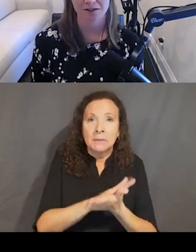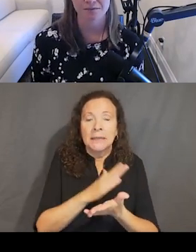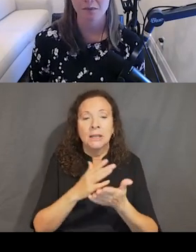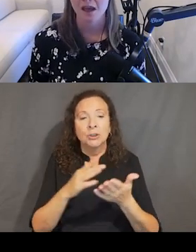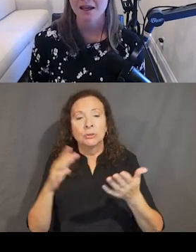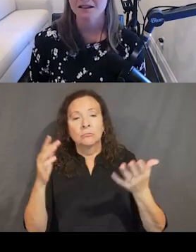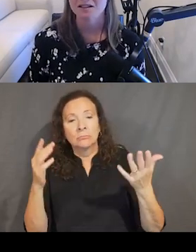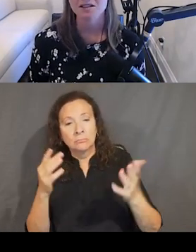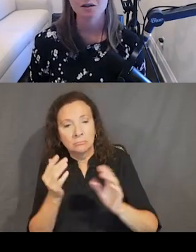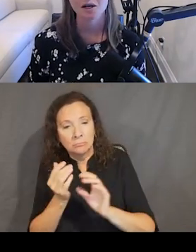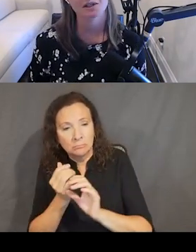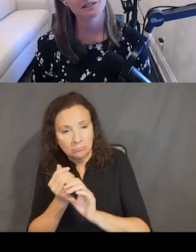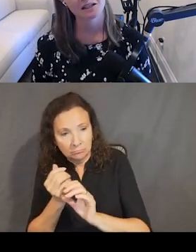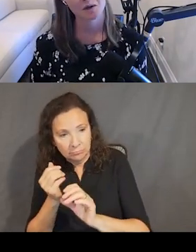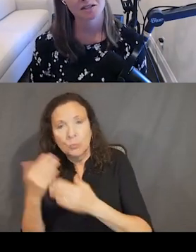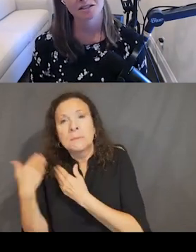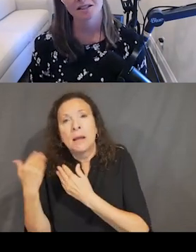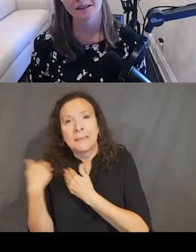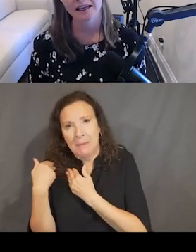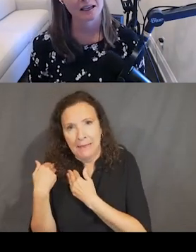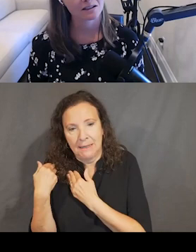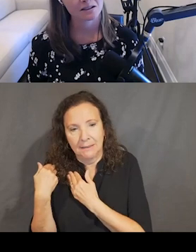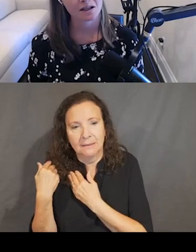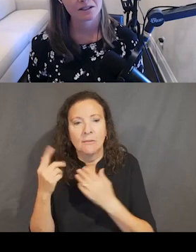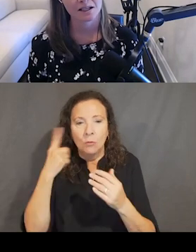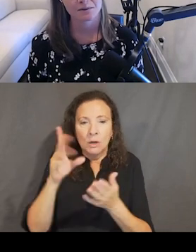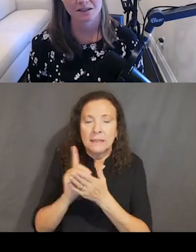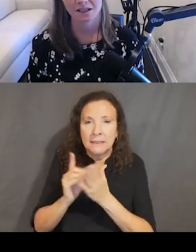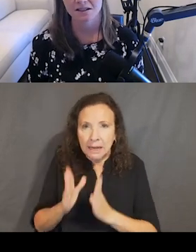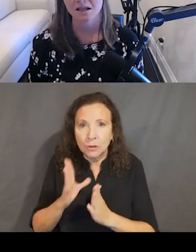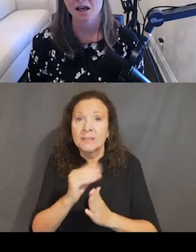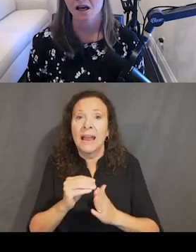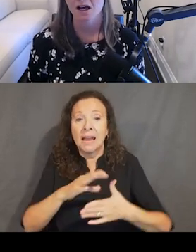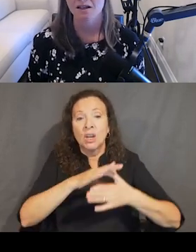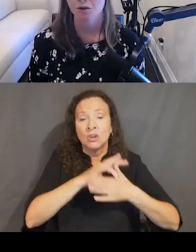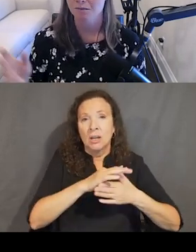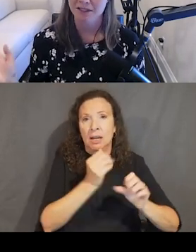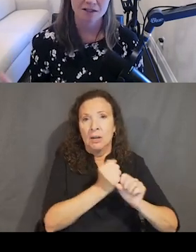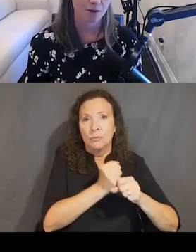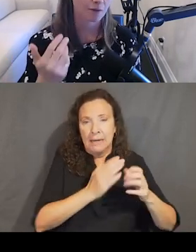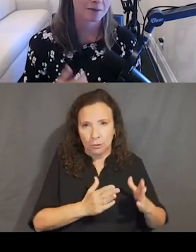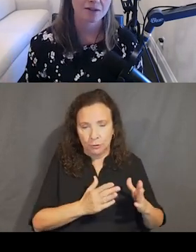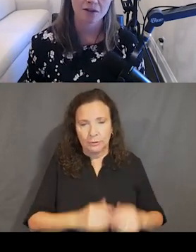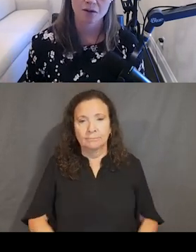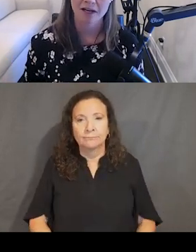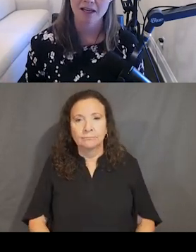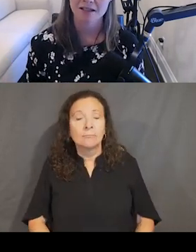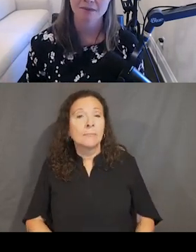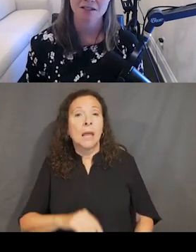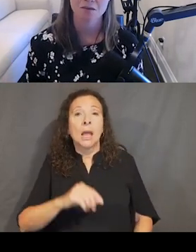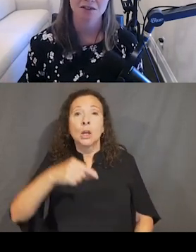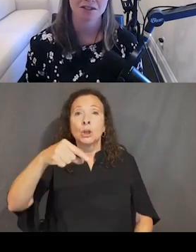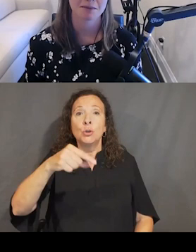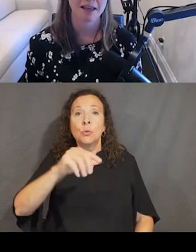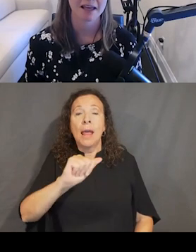content creators. And just a note, I'm going to be taking questions at the end of today's presentation. So please throw them into the Q&A,